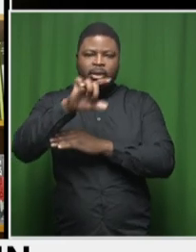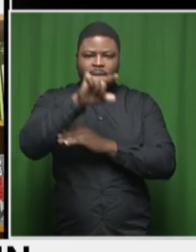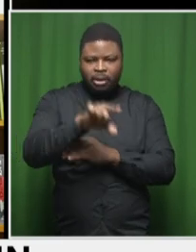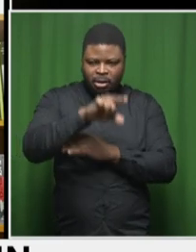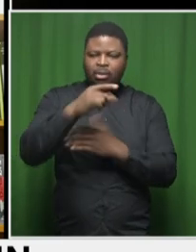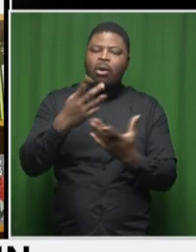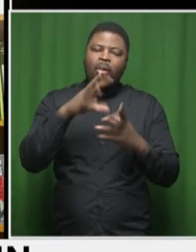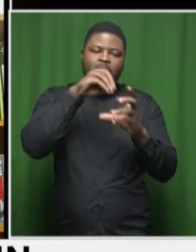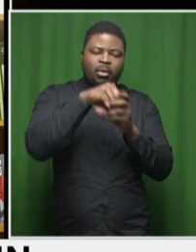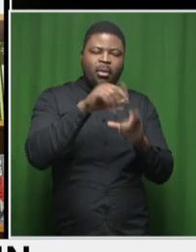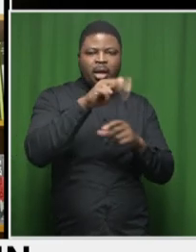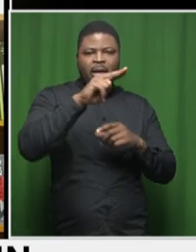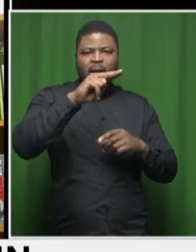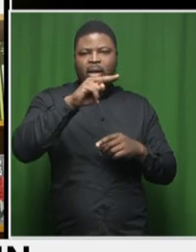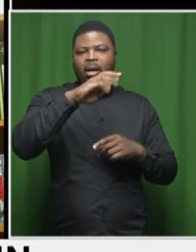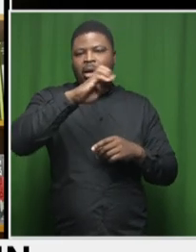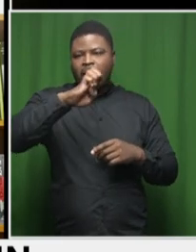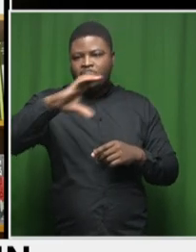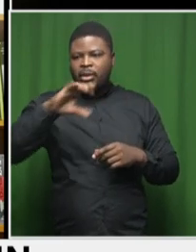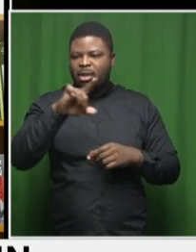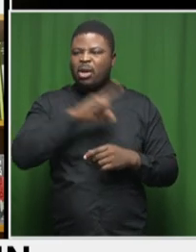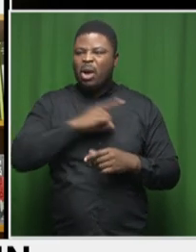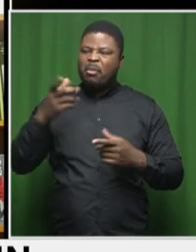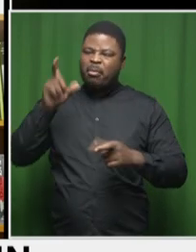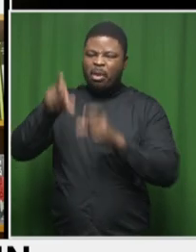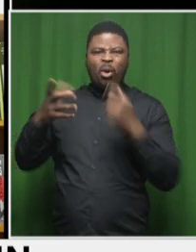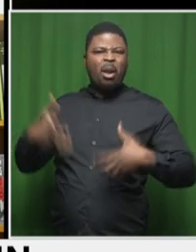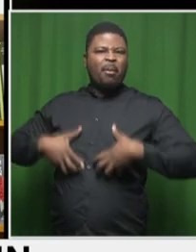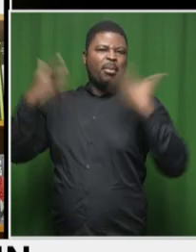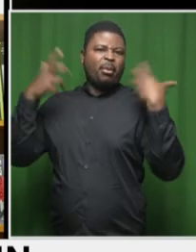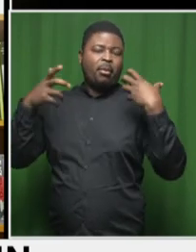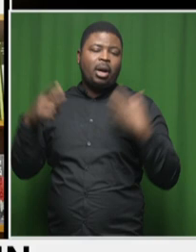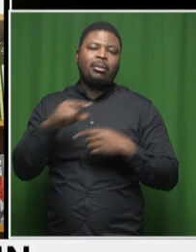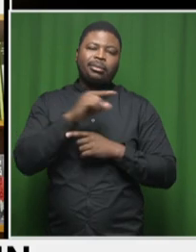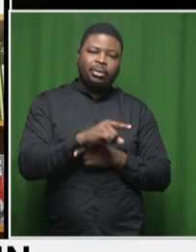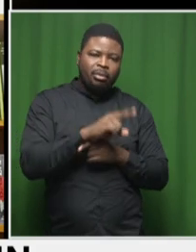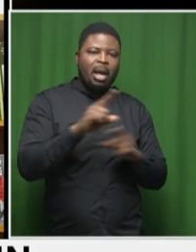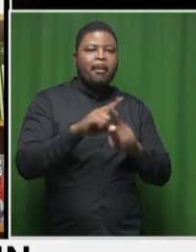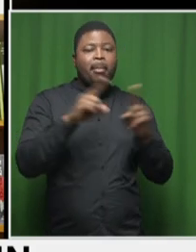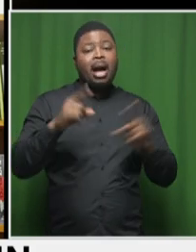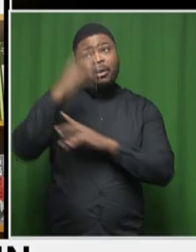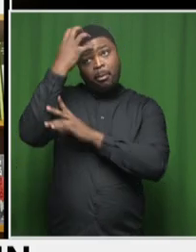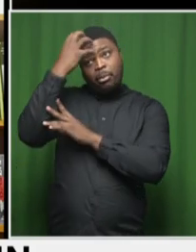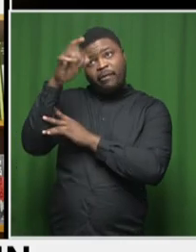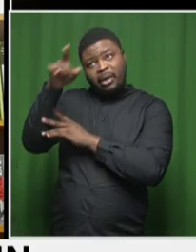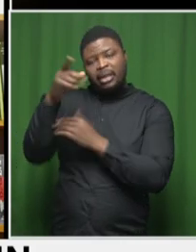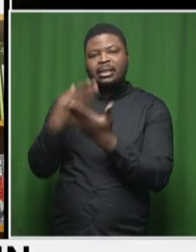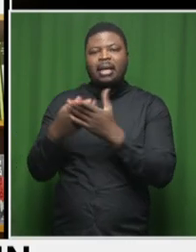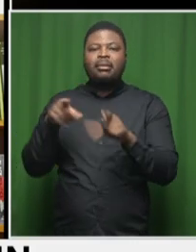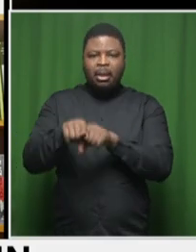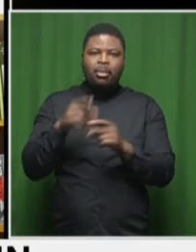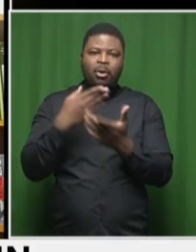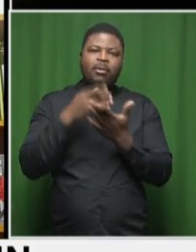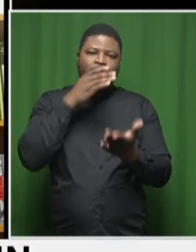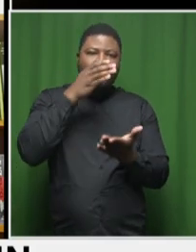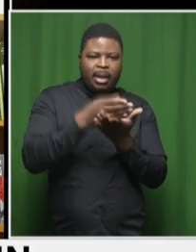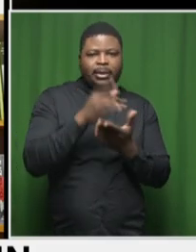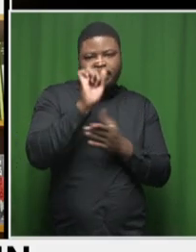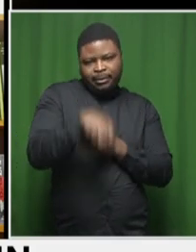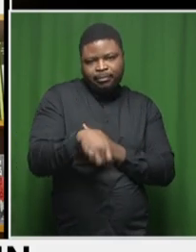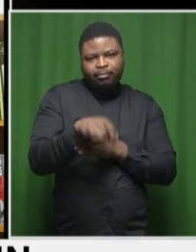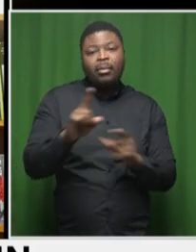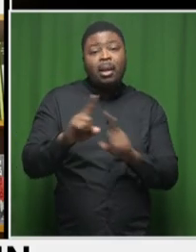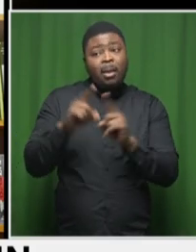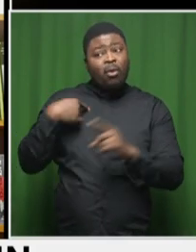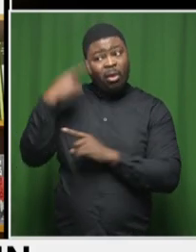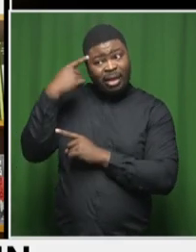province, Doctor, I'll give this one to you, but if you would like to chip in as well, Professor, please do. I mean, is the province ready for